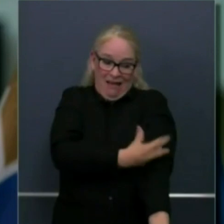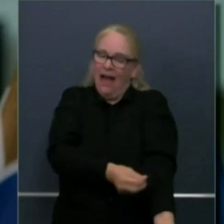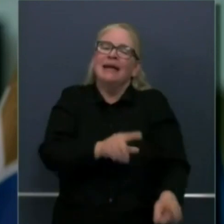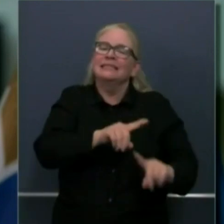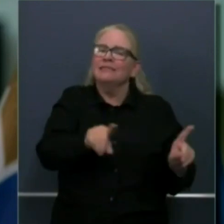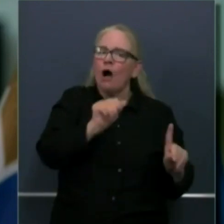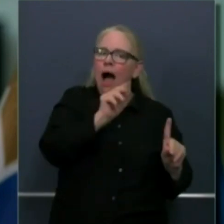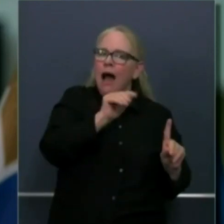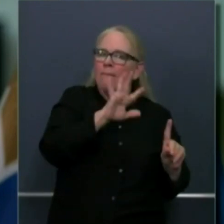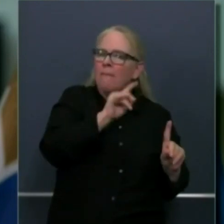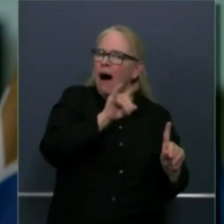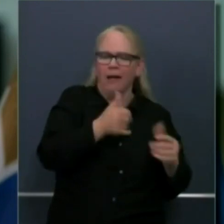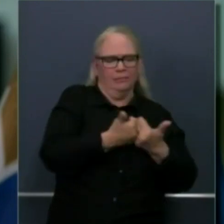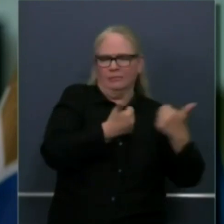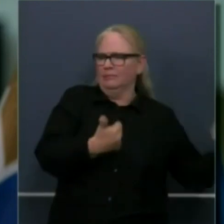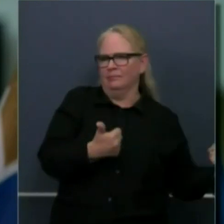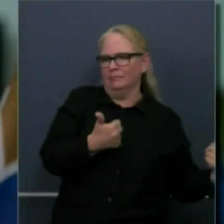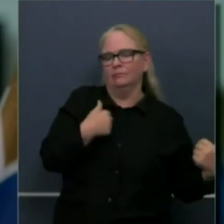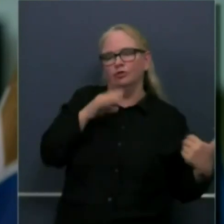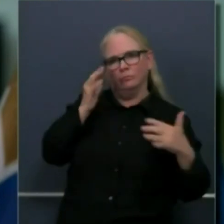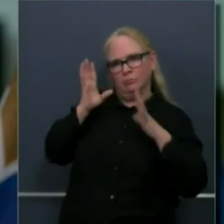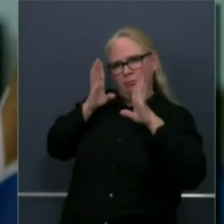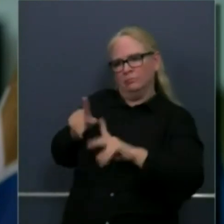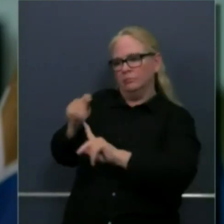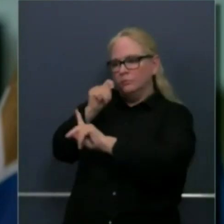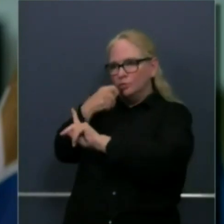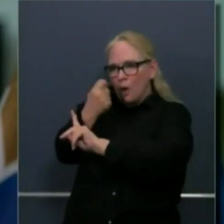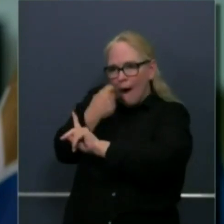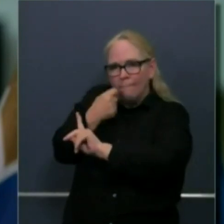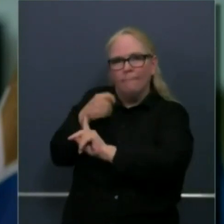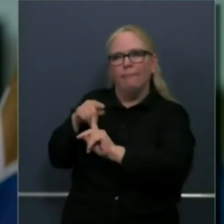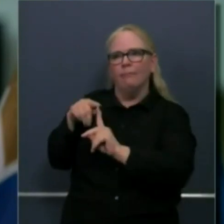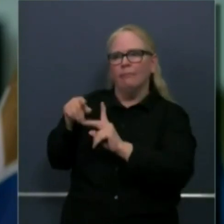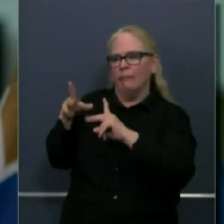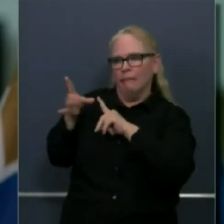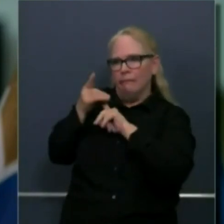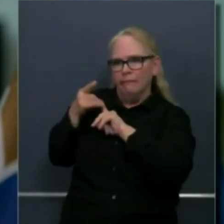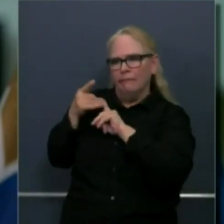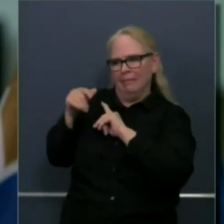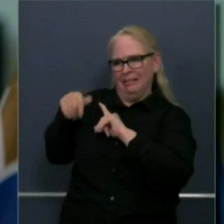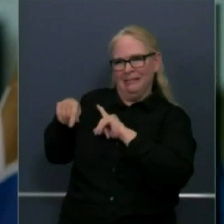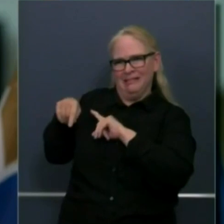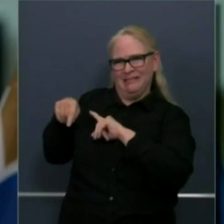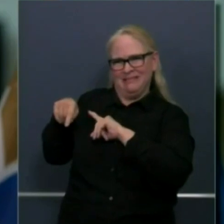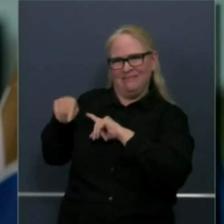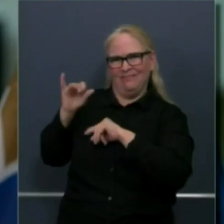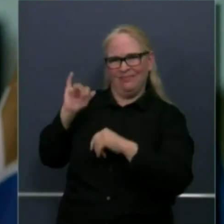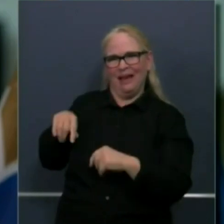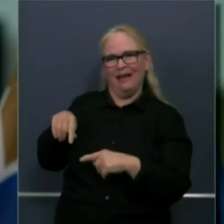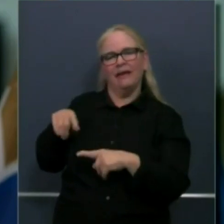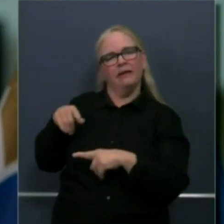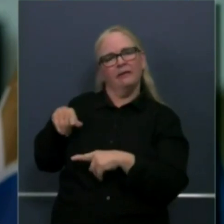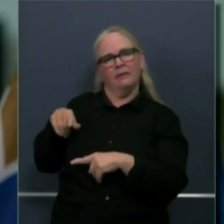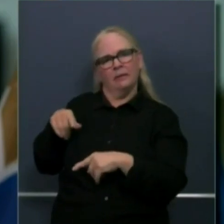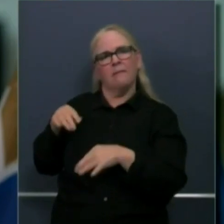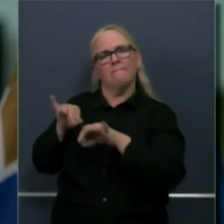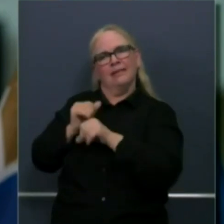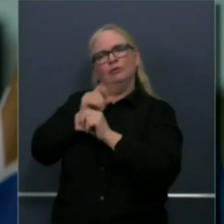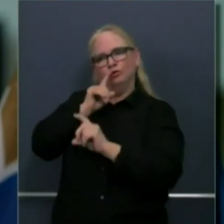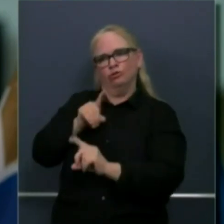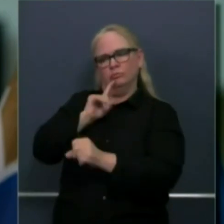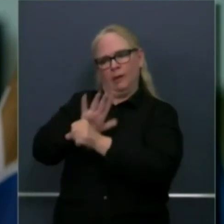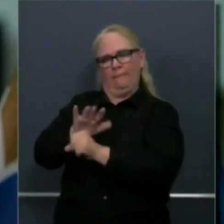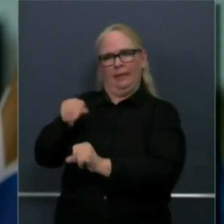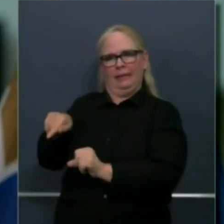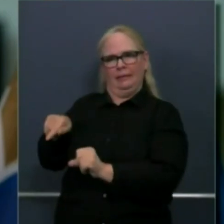that we're speaking to that we are confident will provide the kind of quality and assurance in terms of